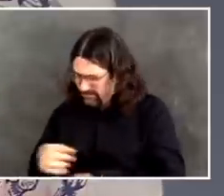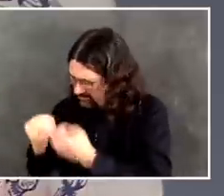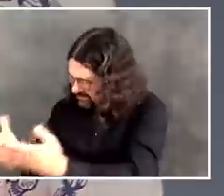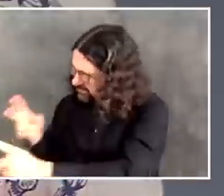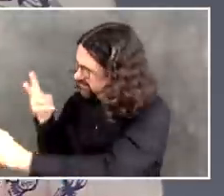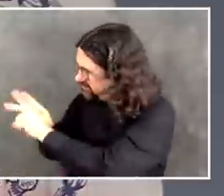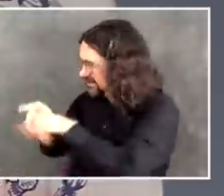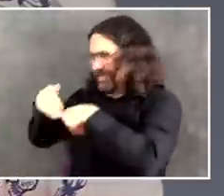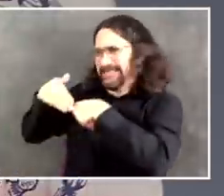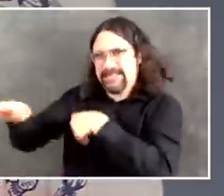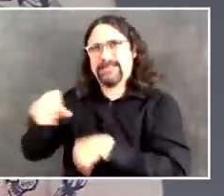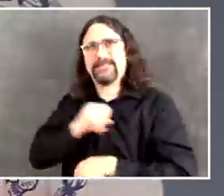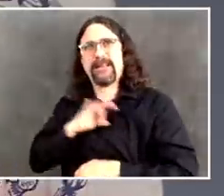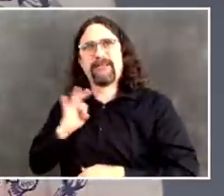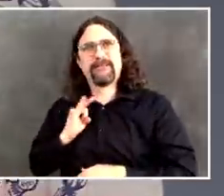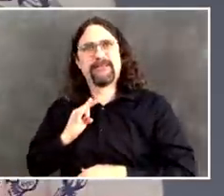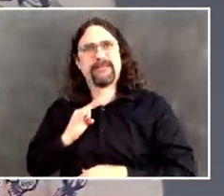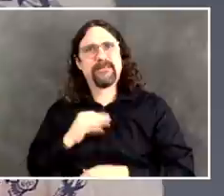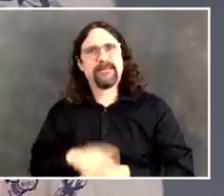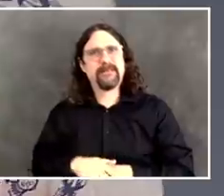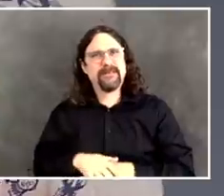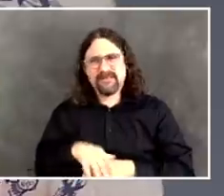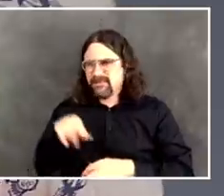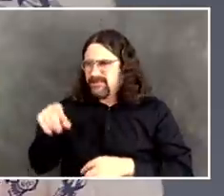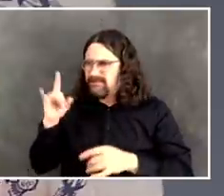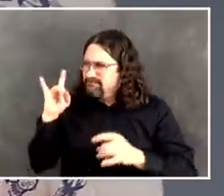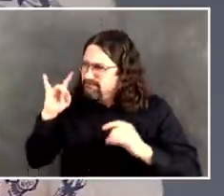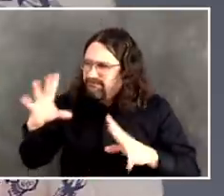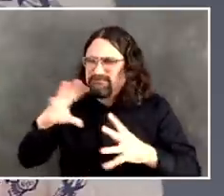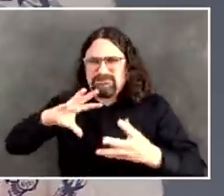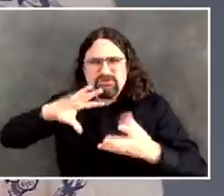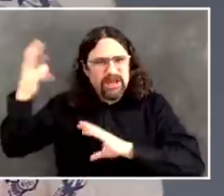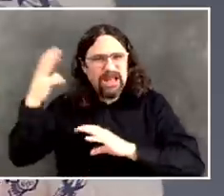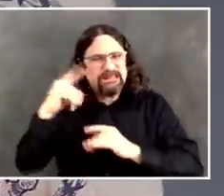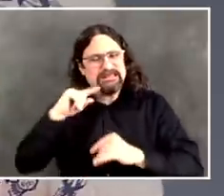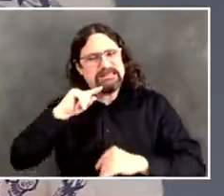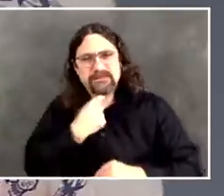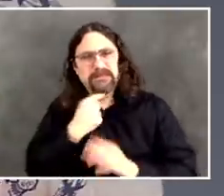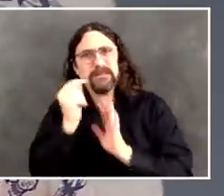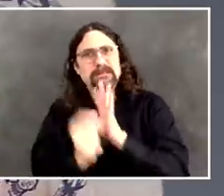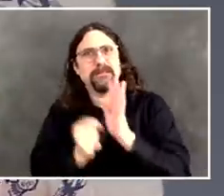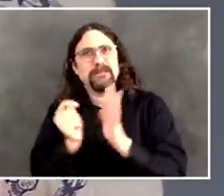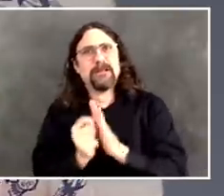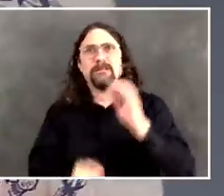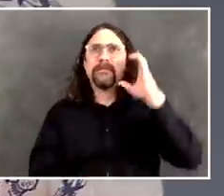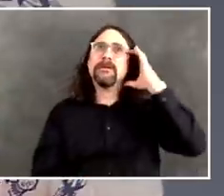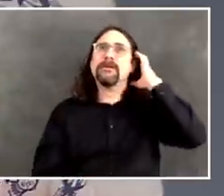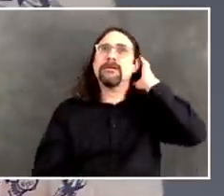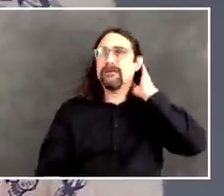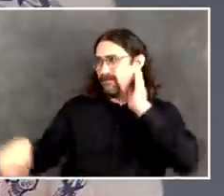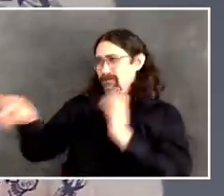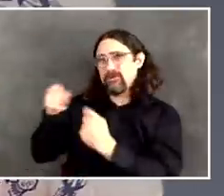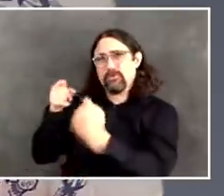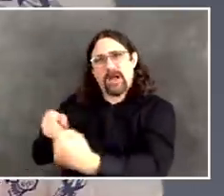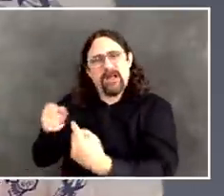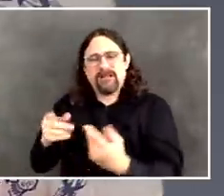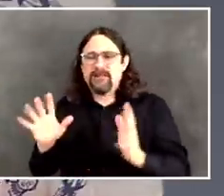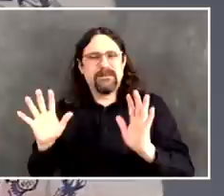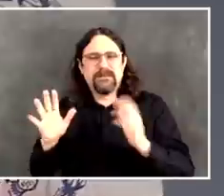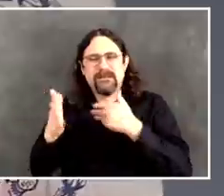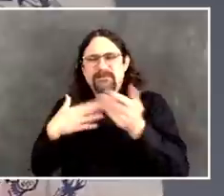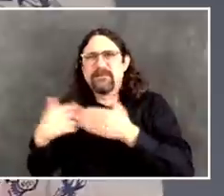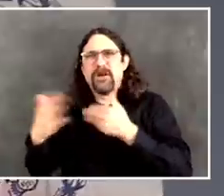line. We're going to do whatever help we can. Whatever it takes, we're going to do it. On the 4th of July,